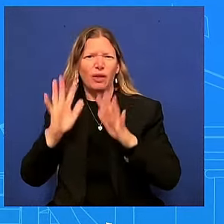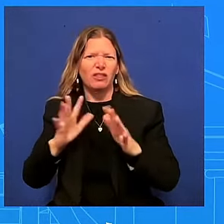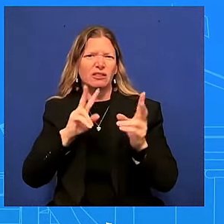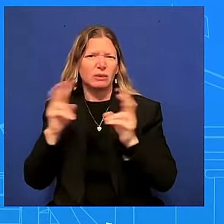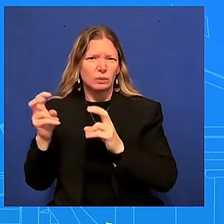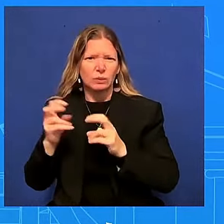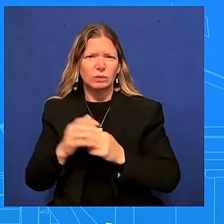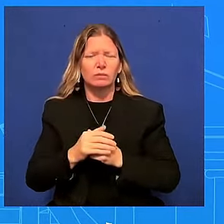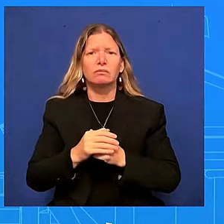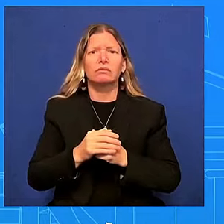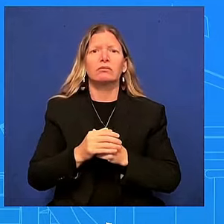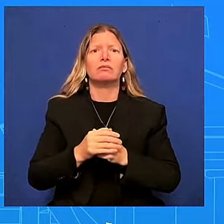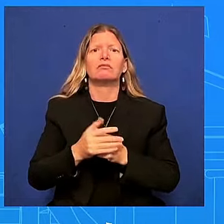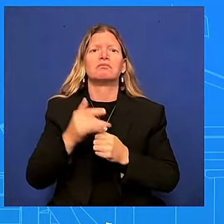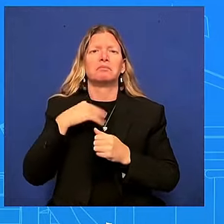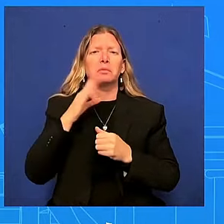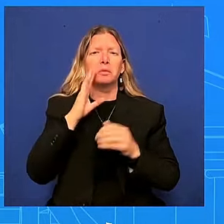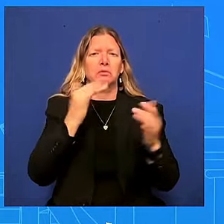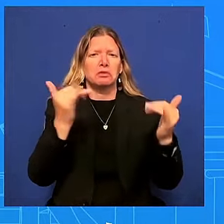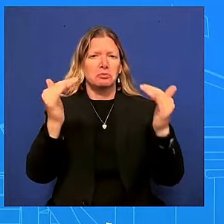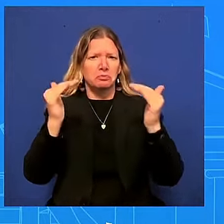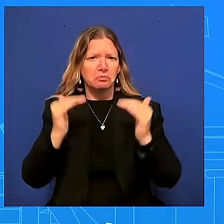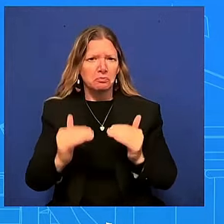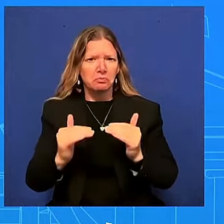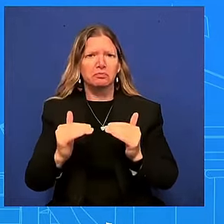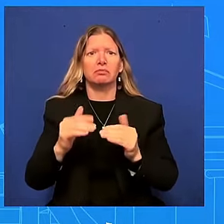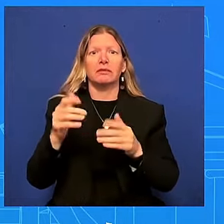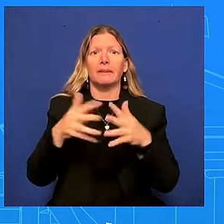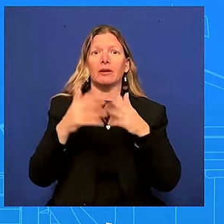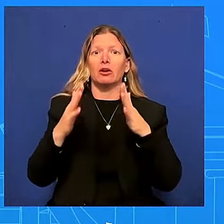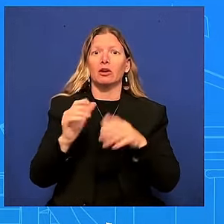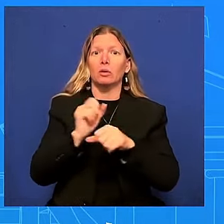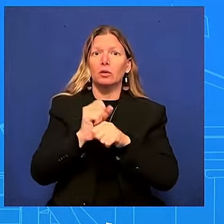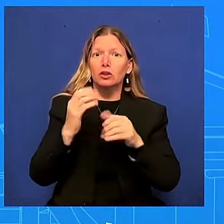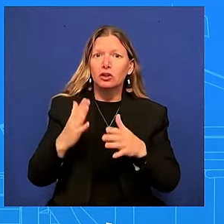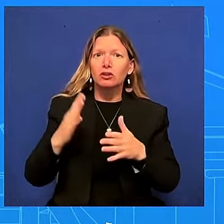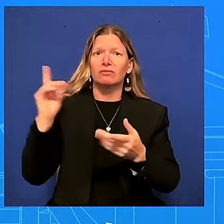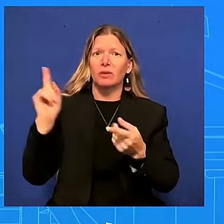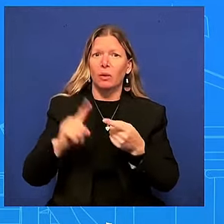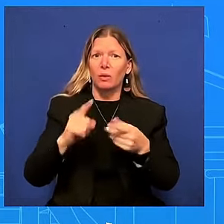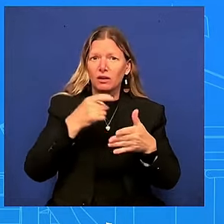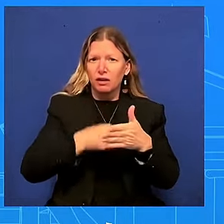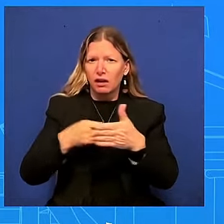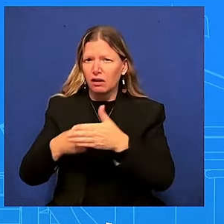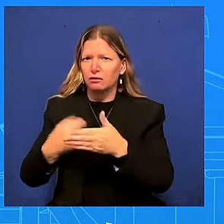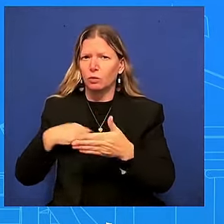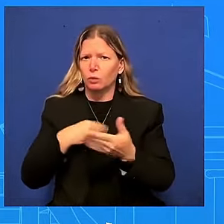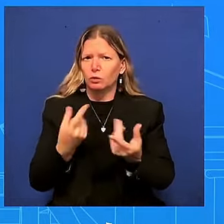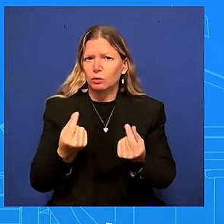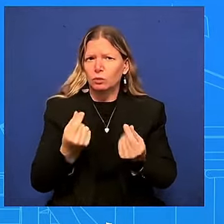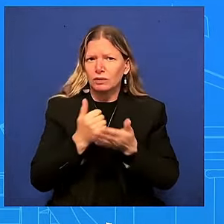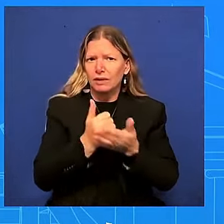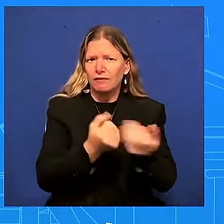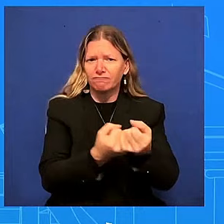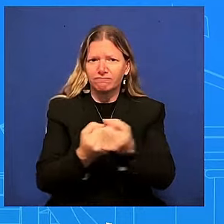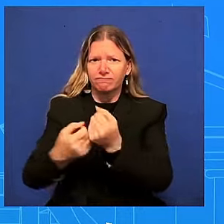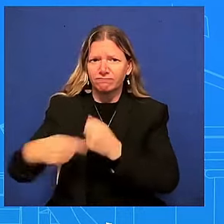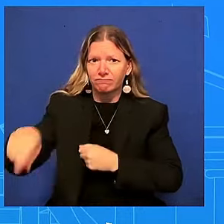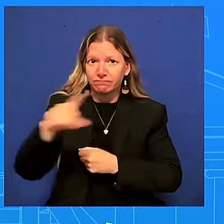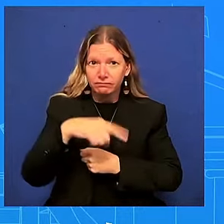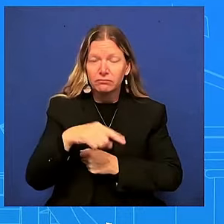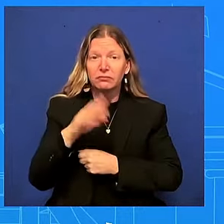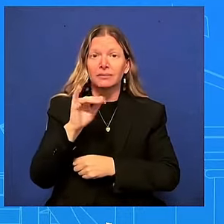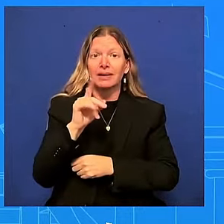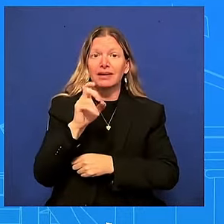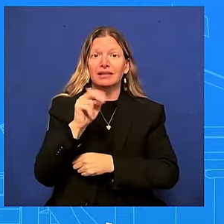Harris administration began expanding overtime protections to millions of American workers the Department of Labor's overtime rule